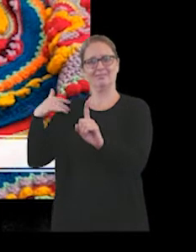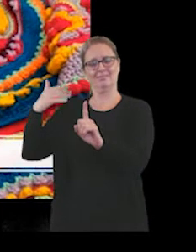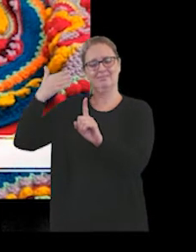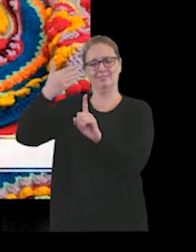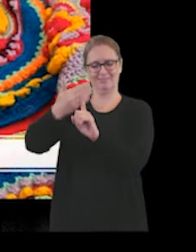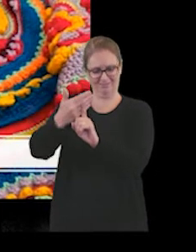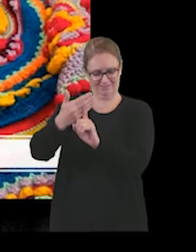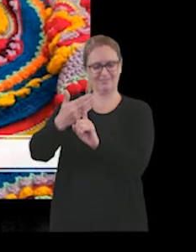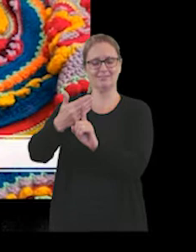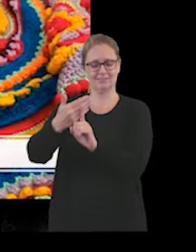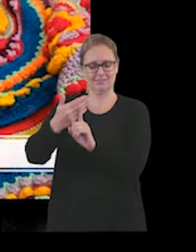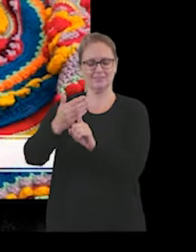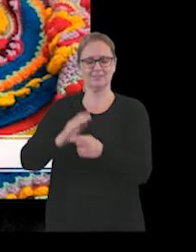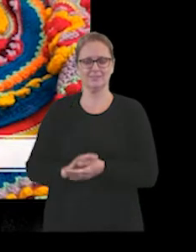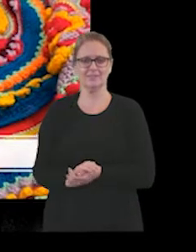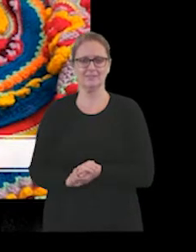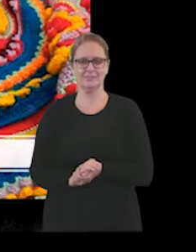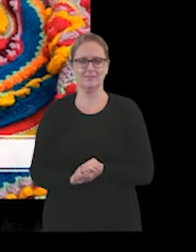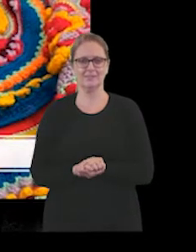months.